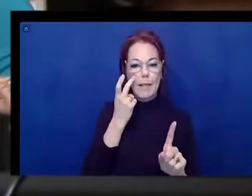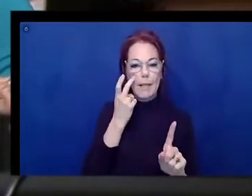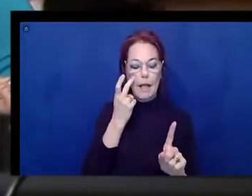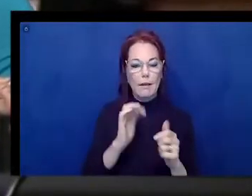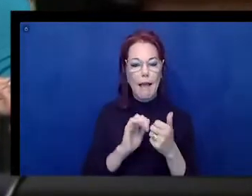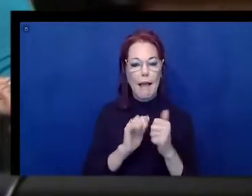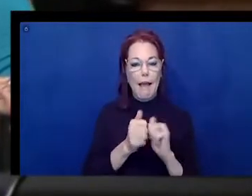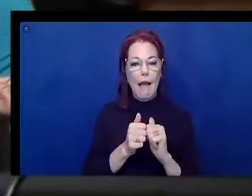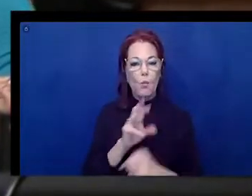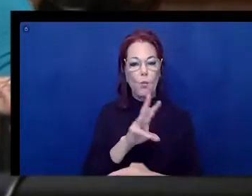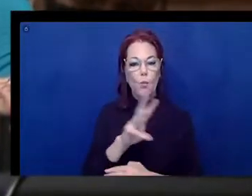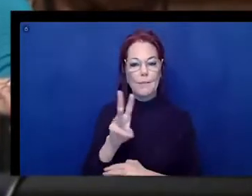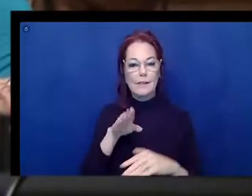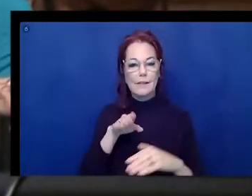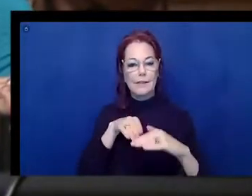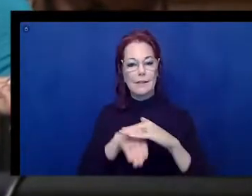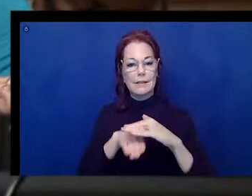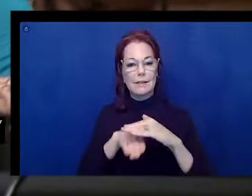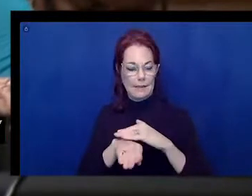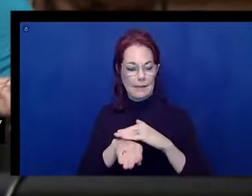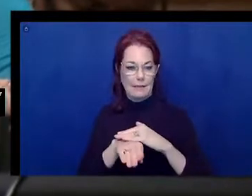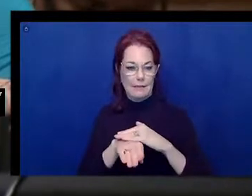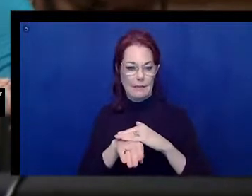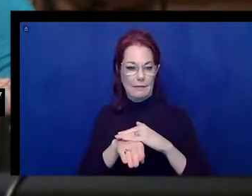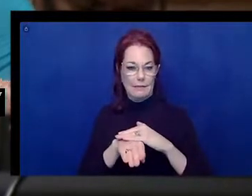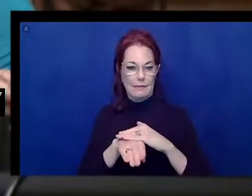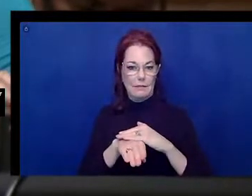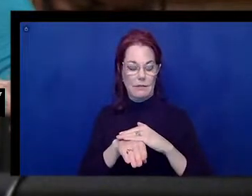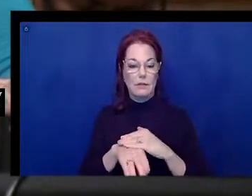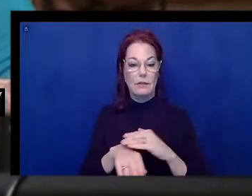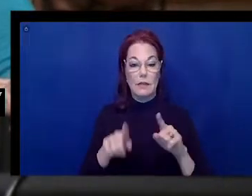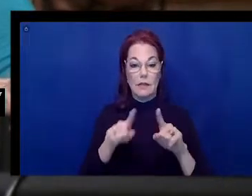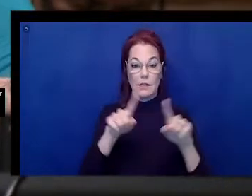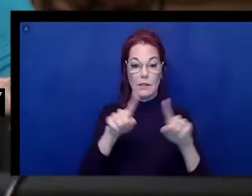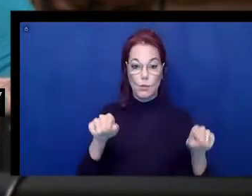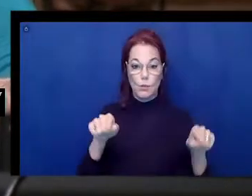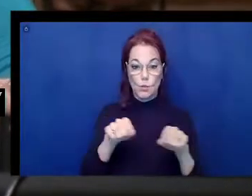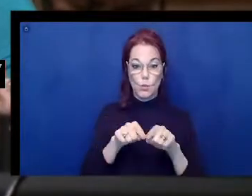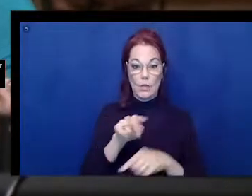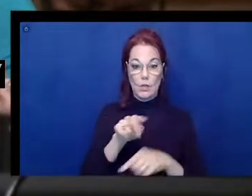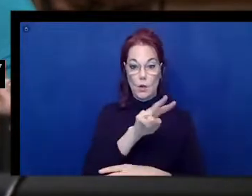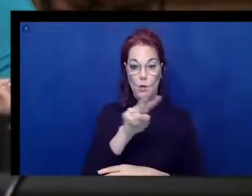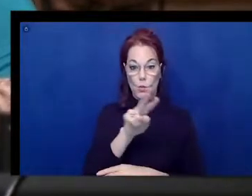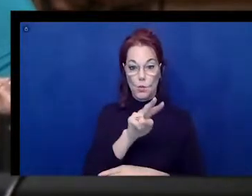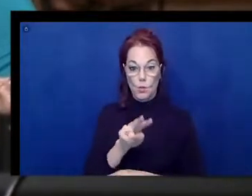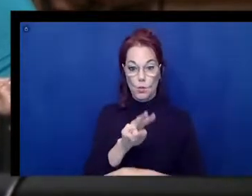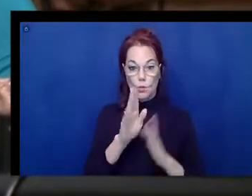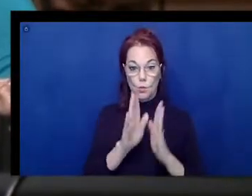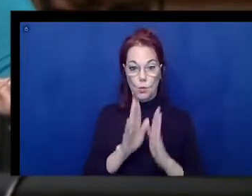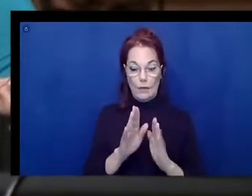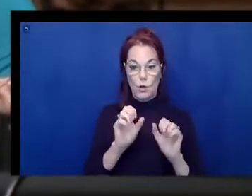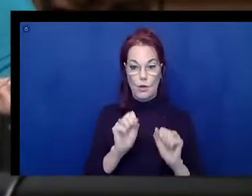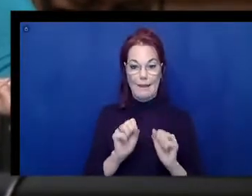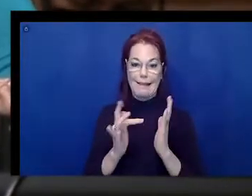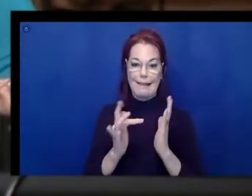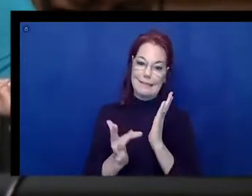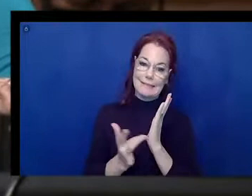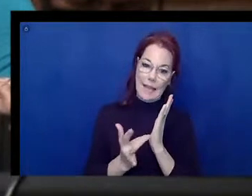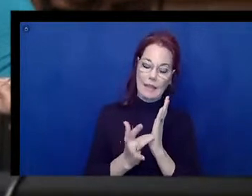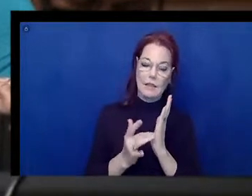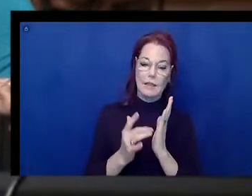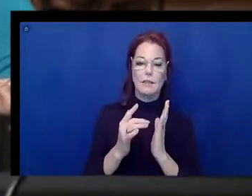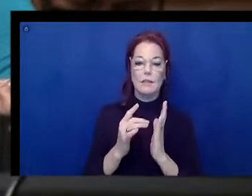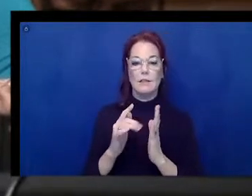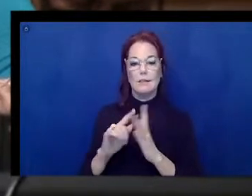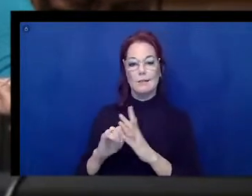the way things are logically arranged. Screen readers, technically, will read from left to right, up and